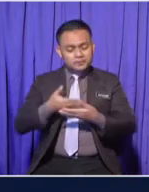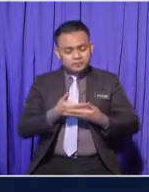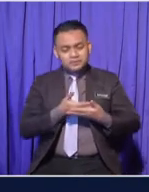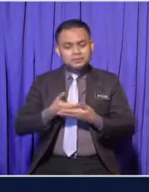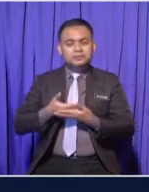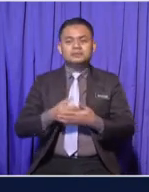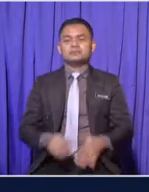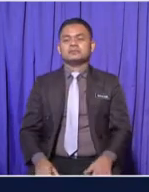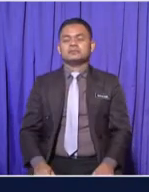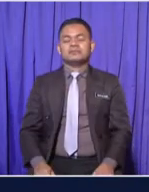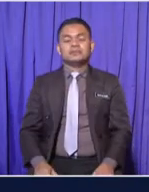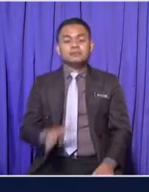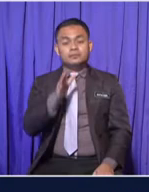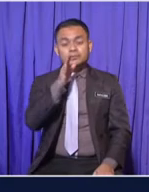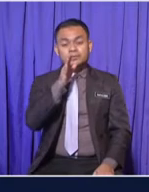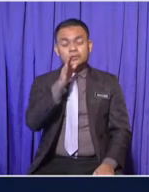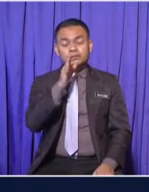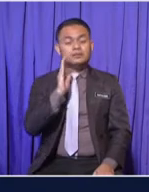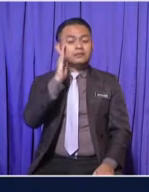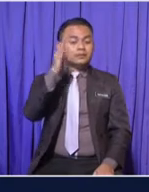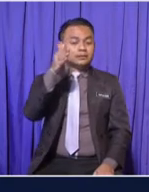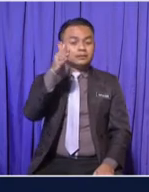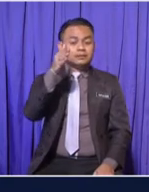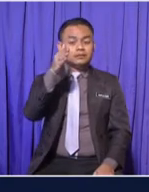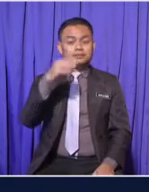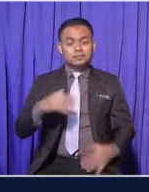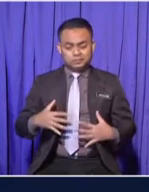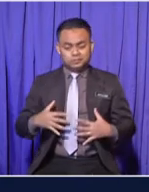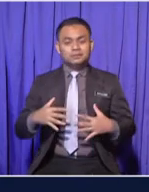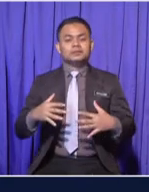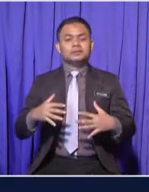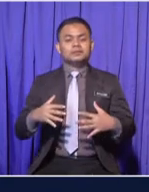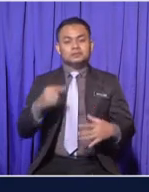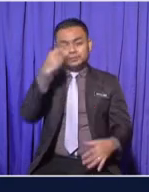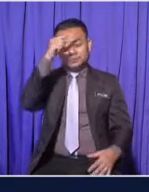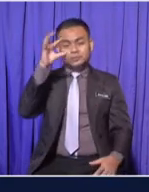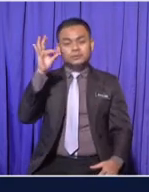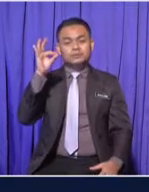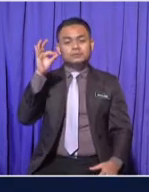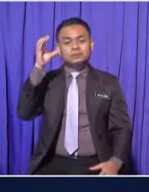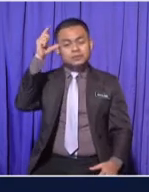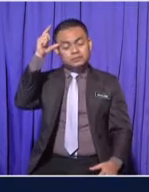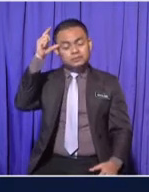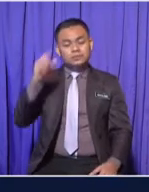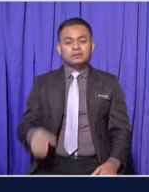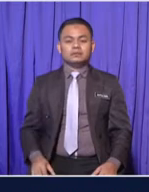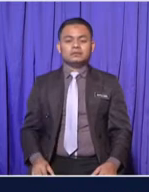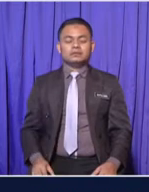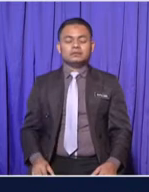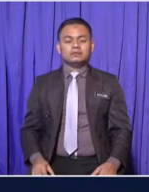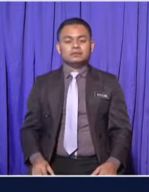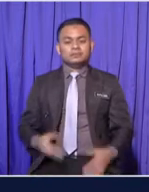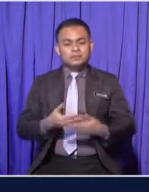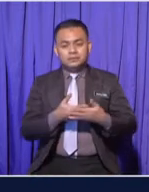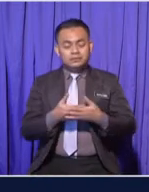A mother will be pregnant for 9th month while the infant grow in